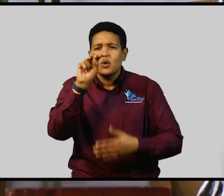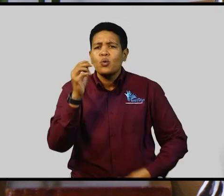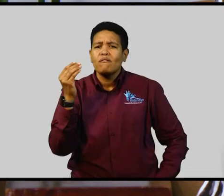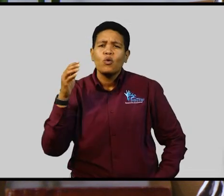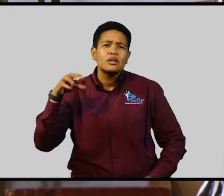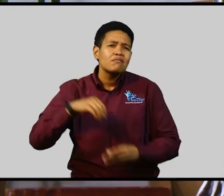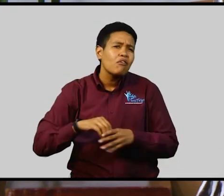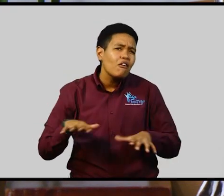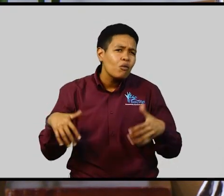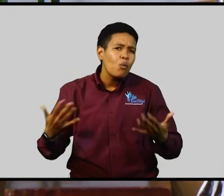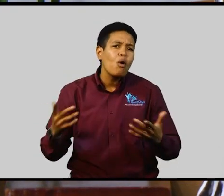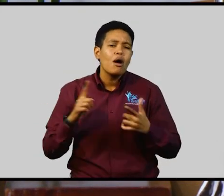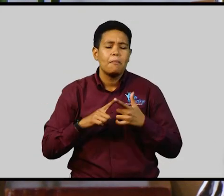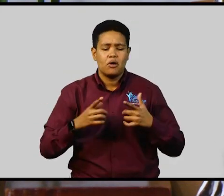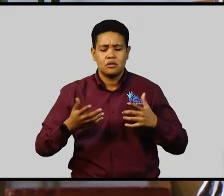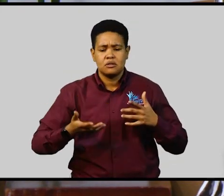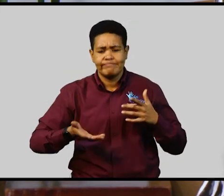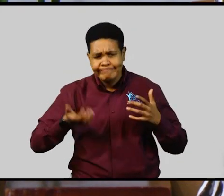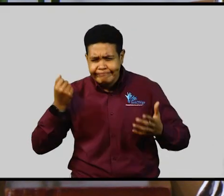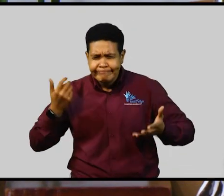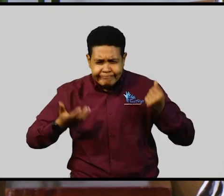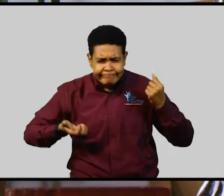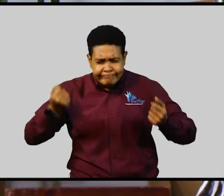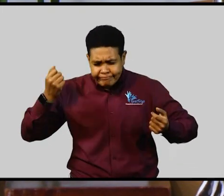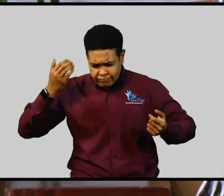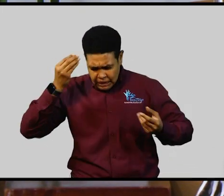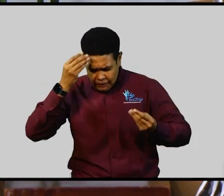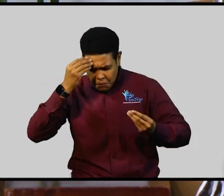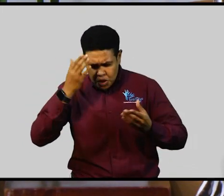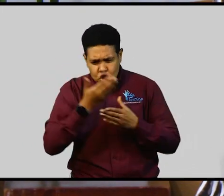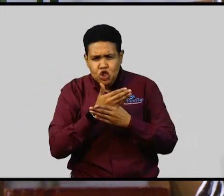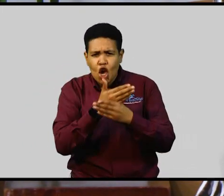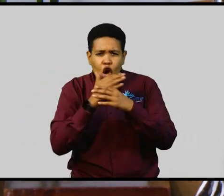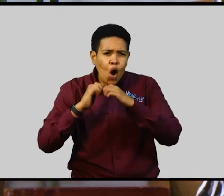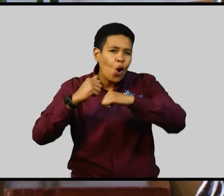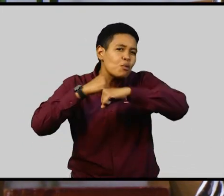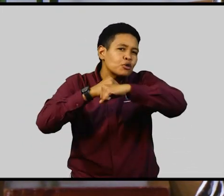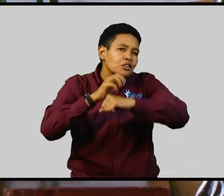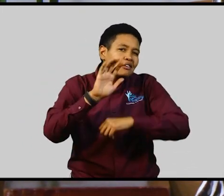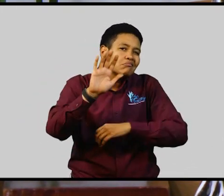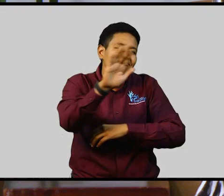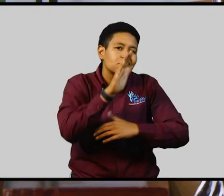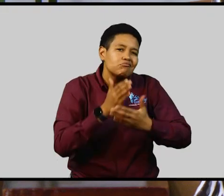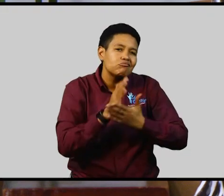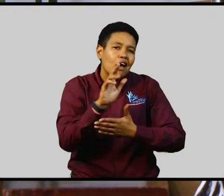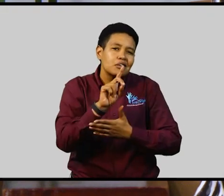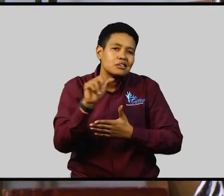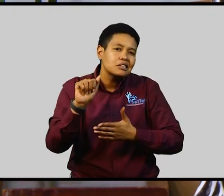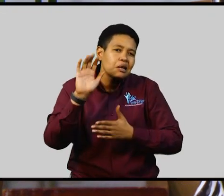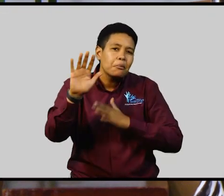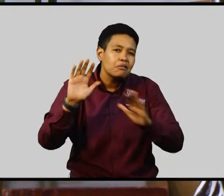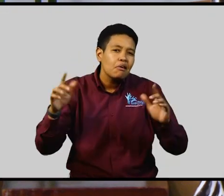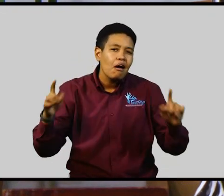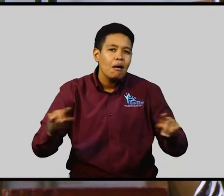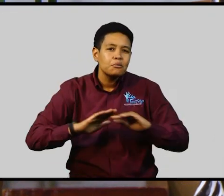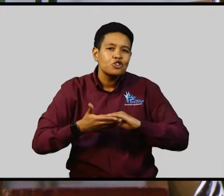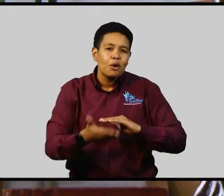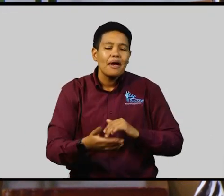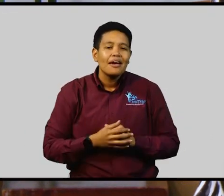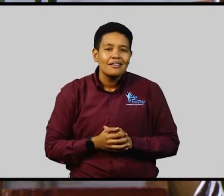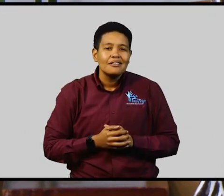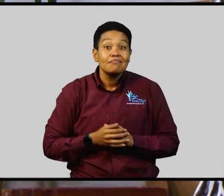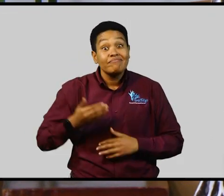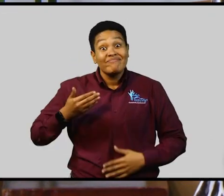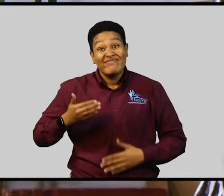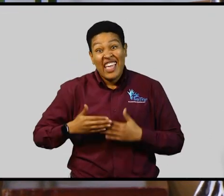2014 and unpacking the various ways in which it will protect the rights of persons with disabilities in Jamaica.